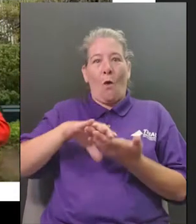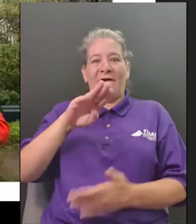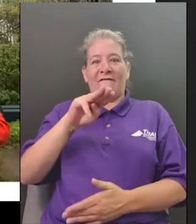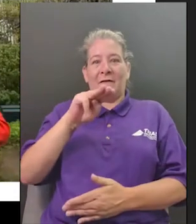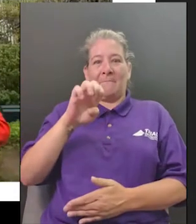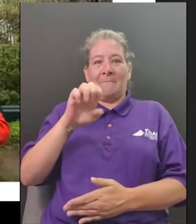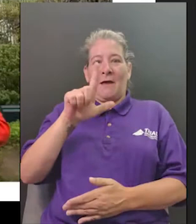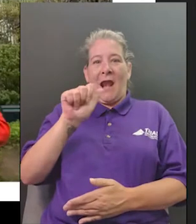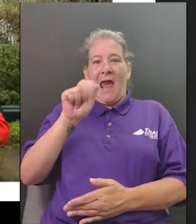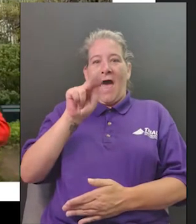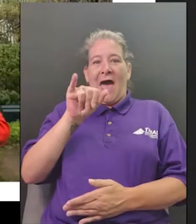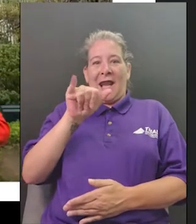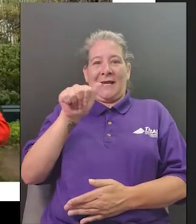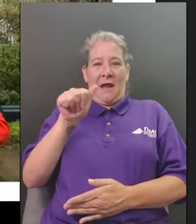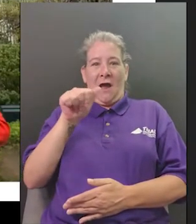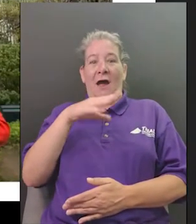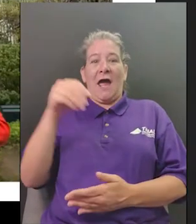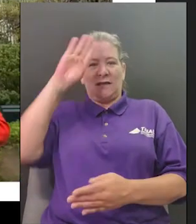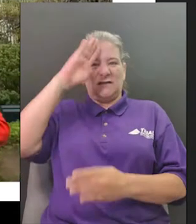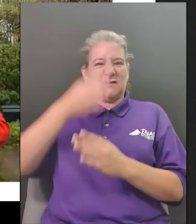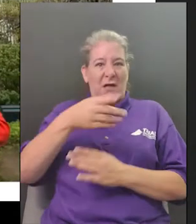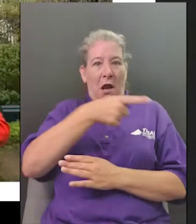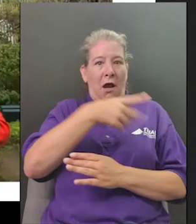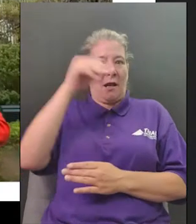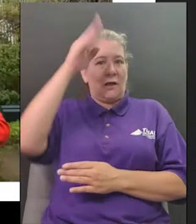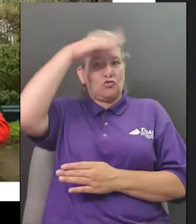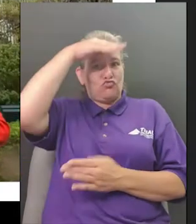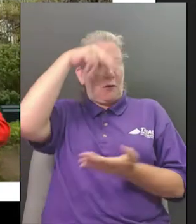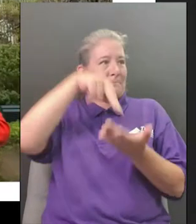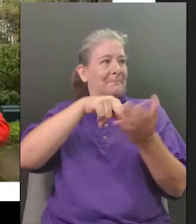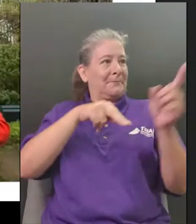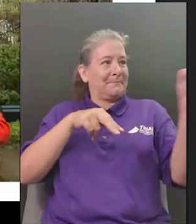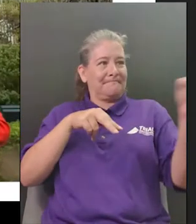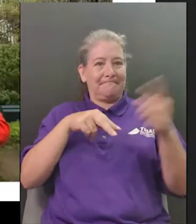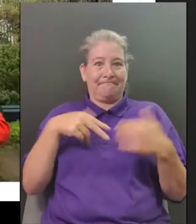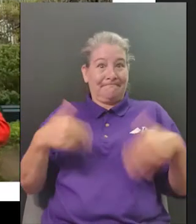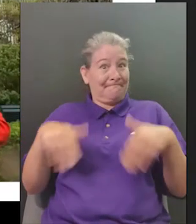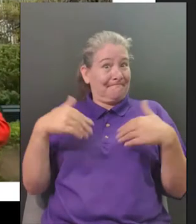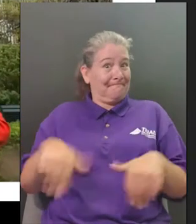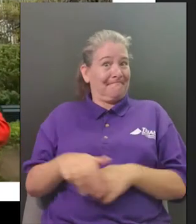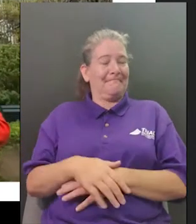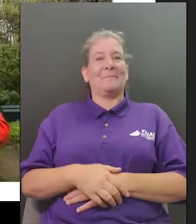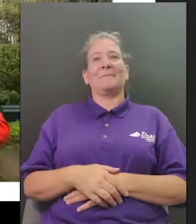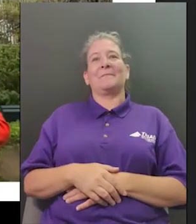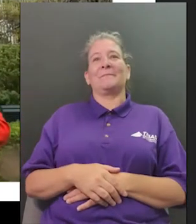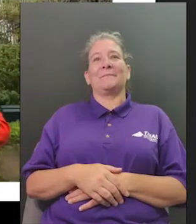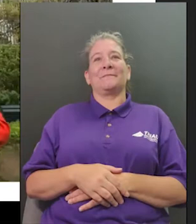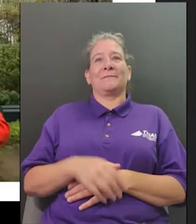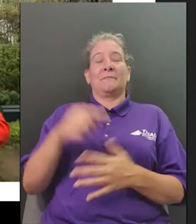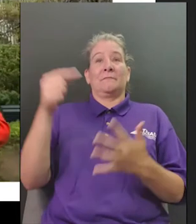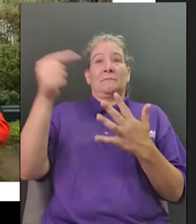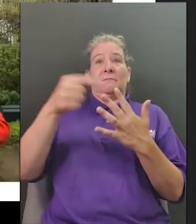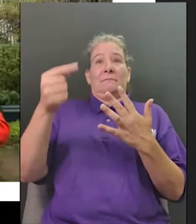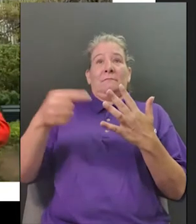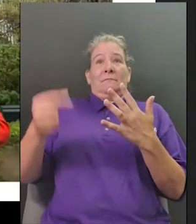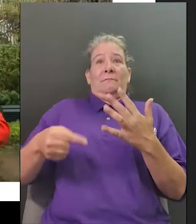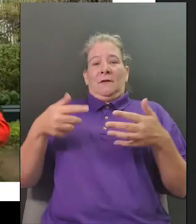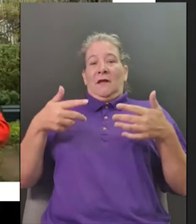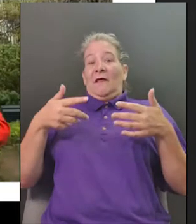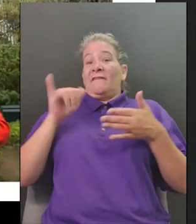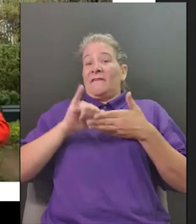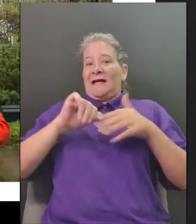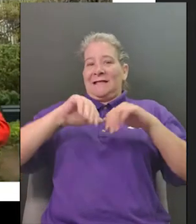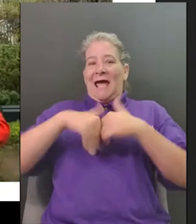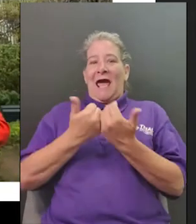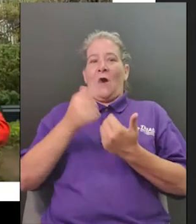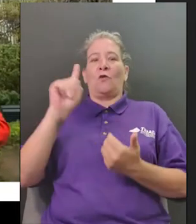packet that has all of the materials that um and and information that um we are